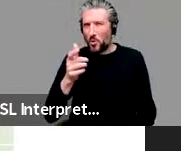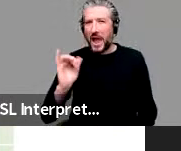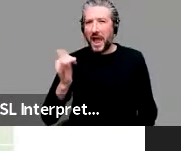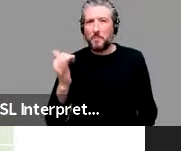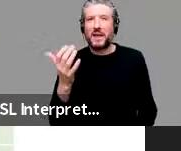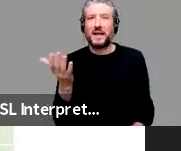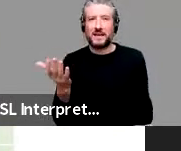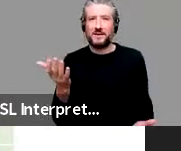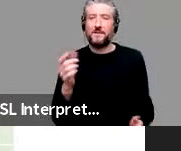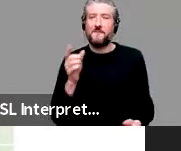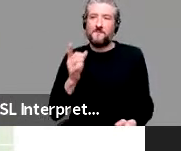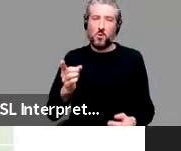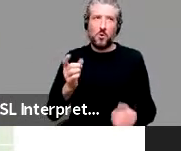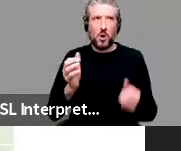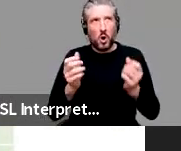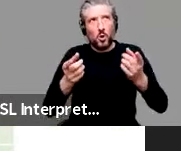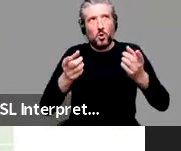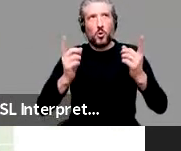hope, God willing.